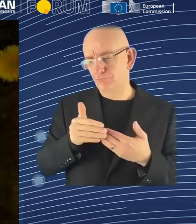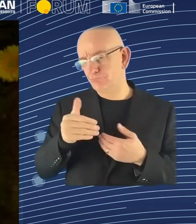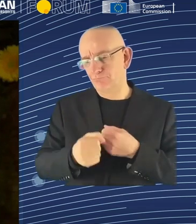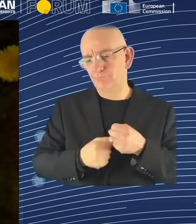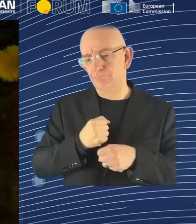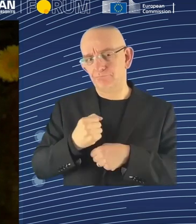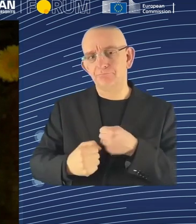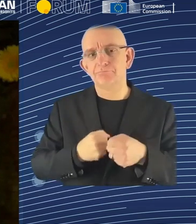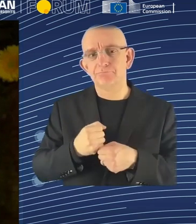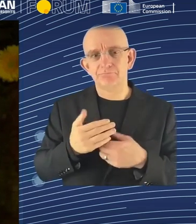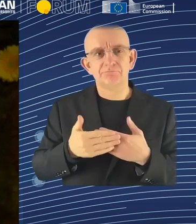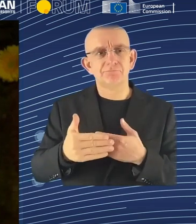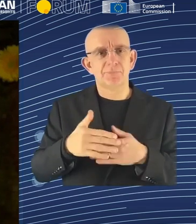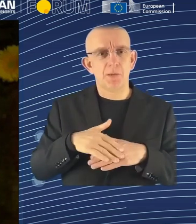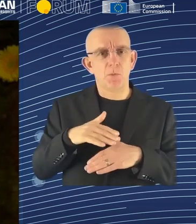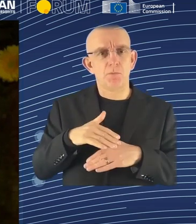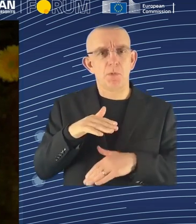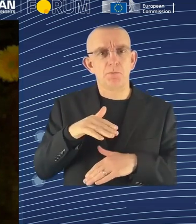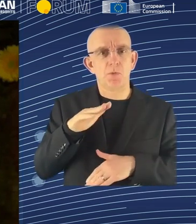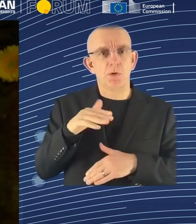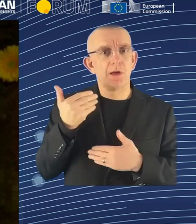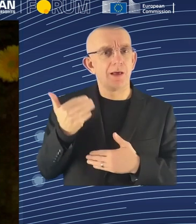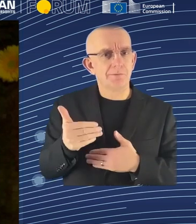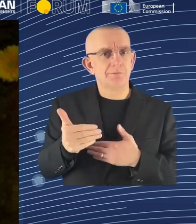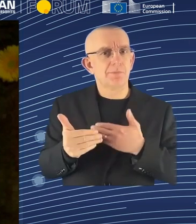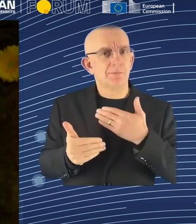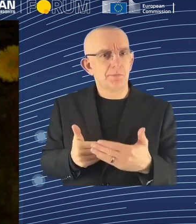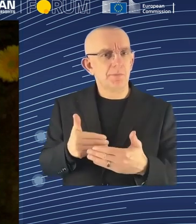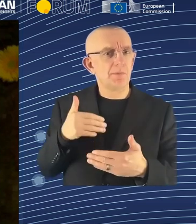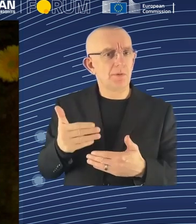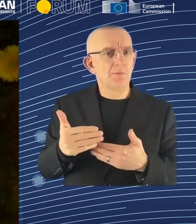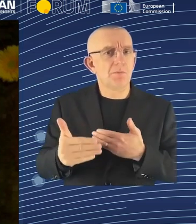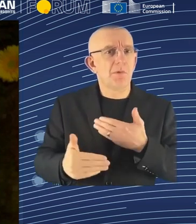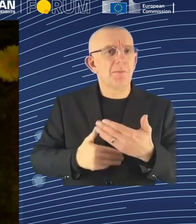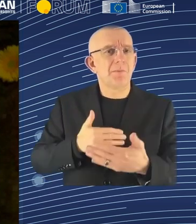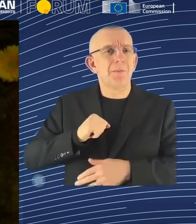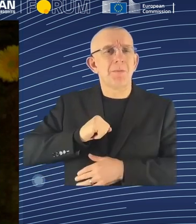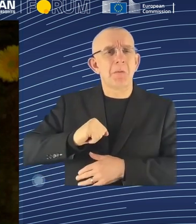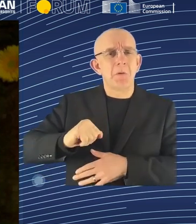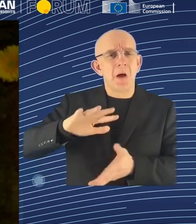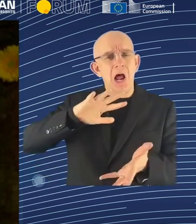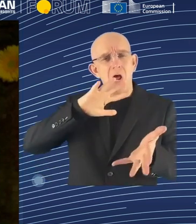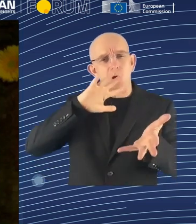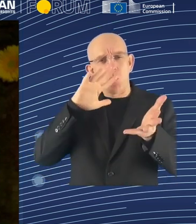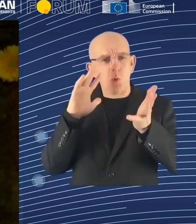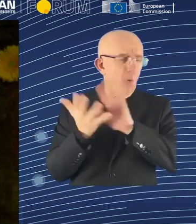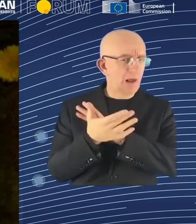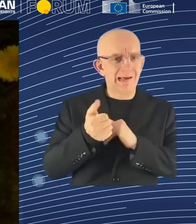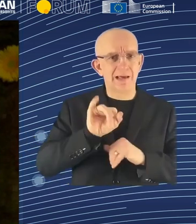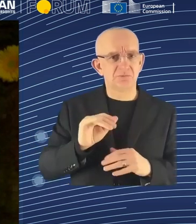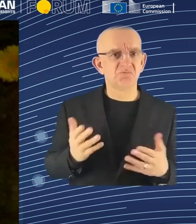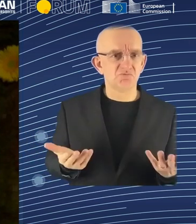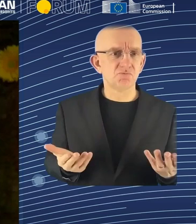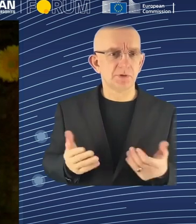The big point is that we really talk with our people, the